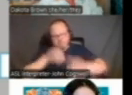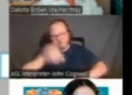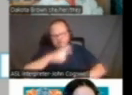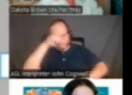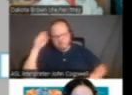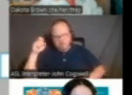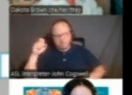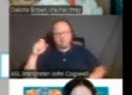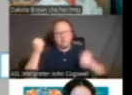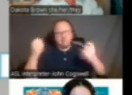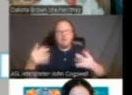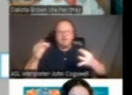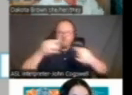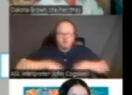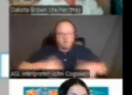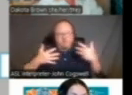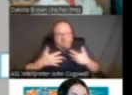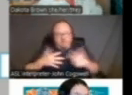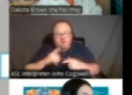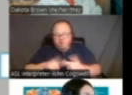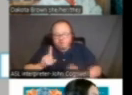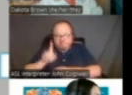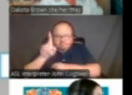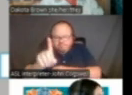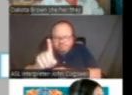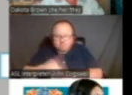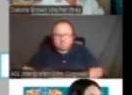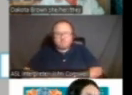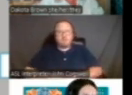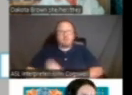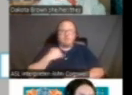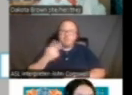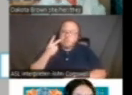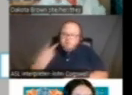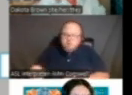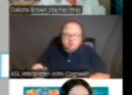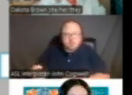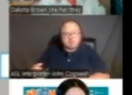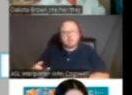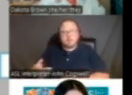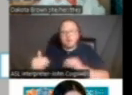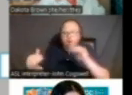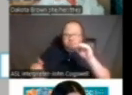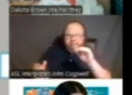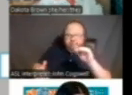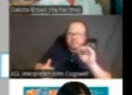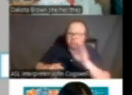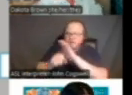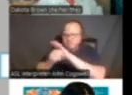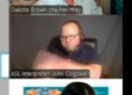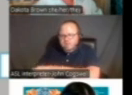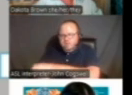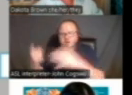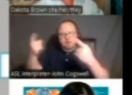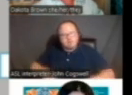because many of us are afraid to step up if we see marginalization happening, because we don't,